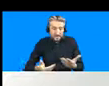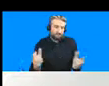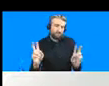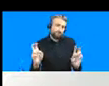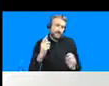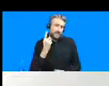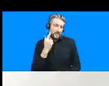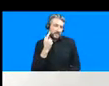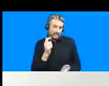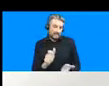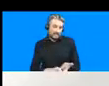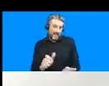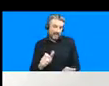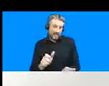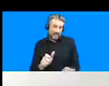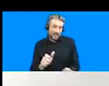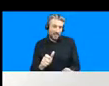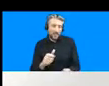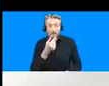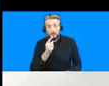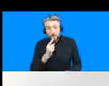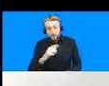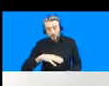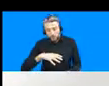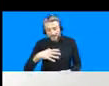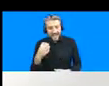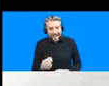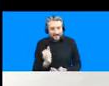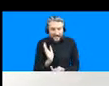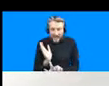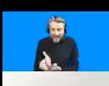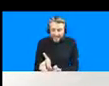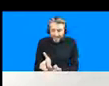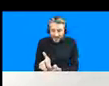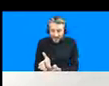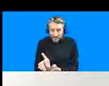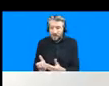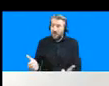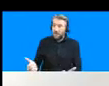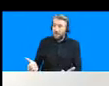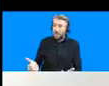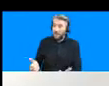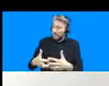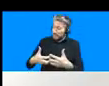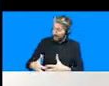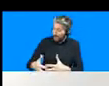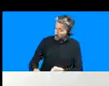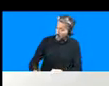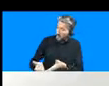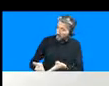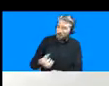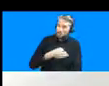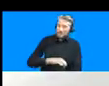to digital infrastructures and and therefore stand to benefit from technological interventions and this serves as some sort of a